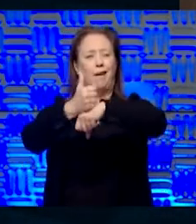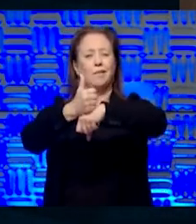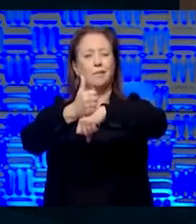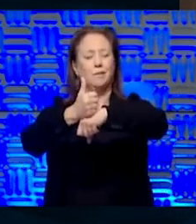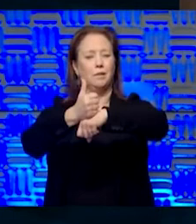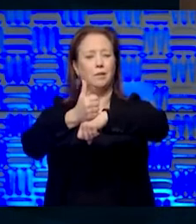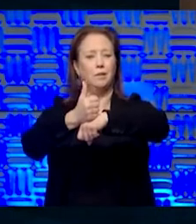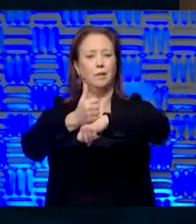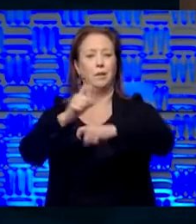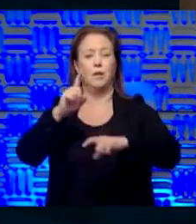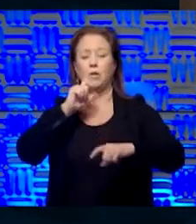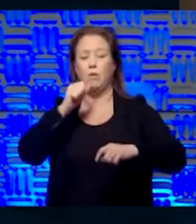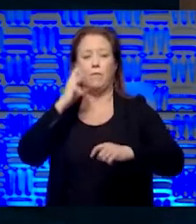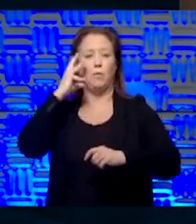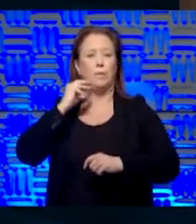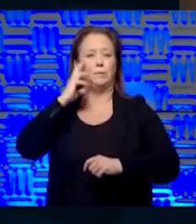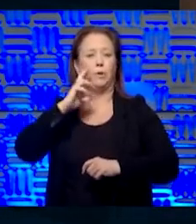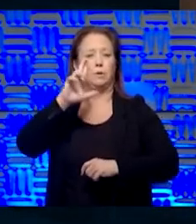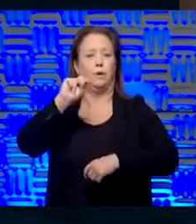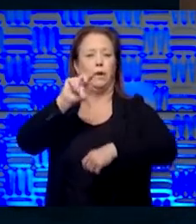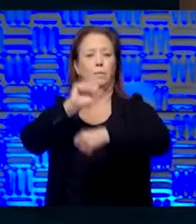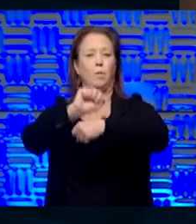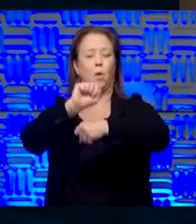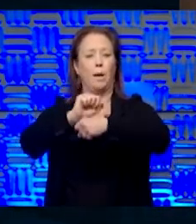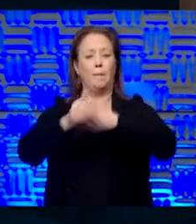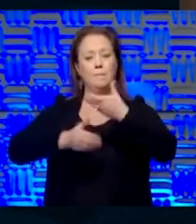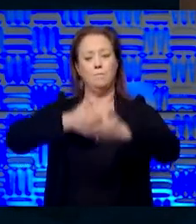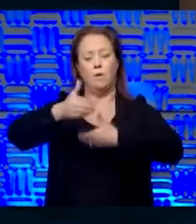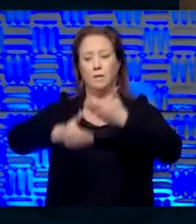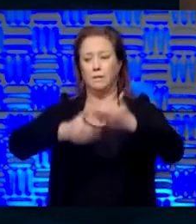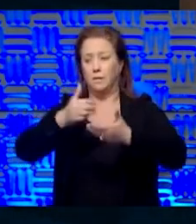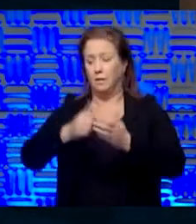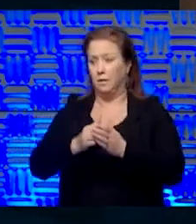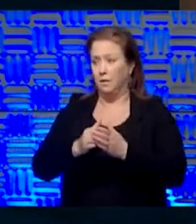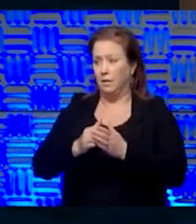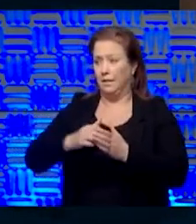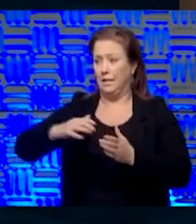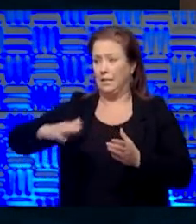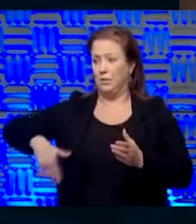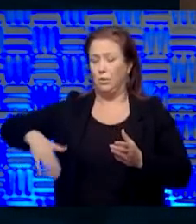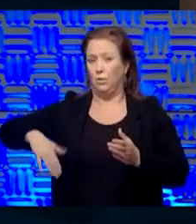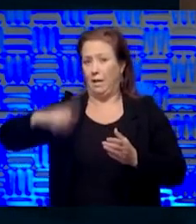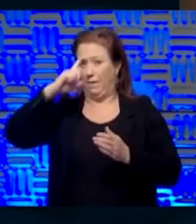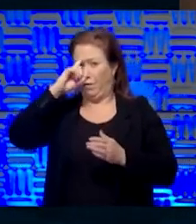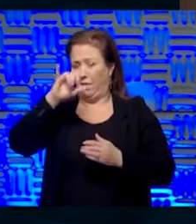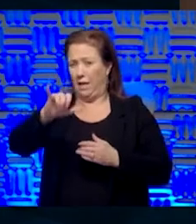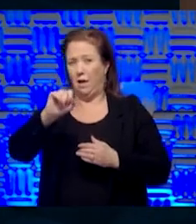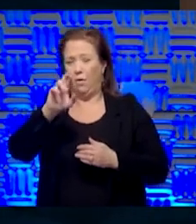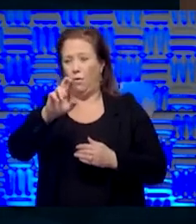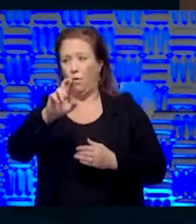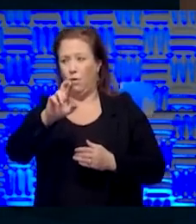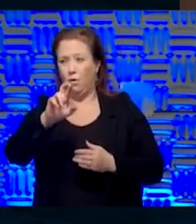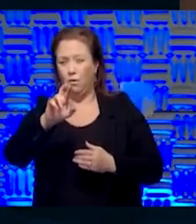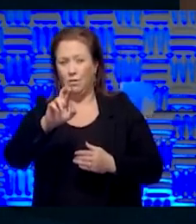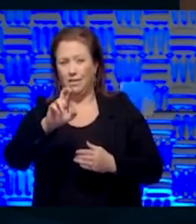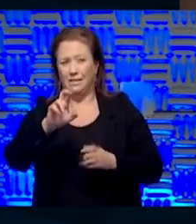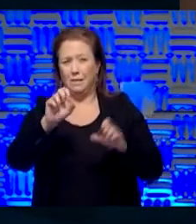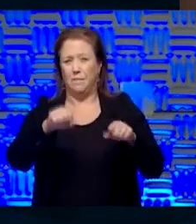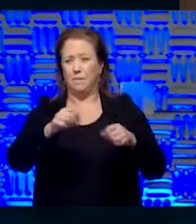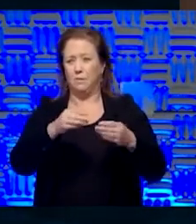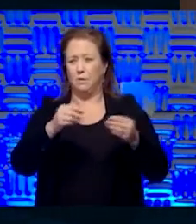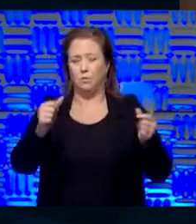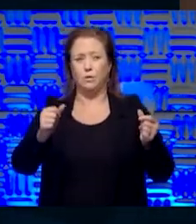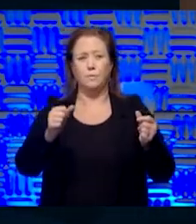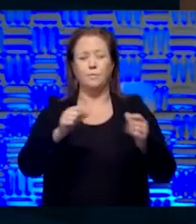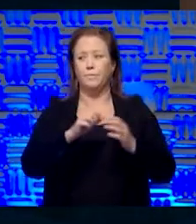you don't have to go through the unemployment process. Um, is, is it too late for that? Or is that, or is that a potential solution